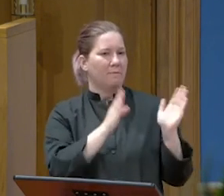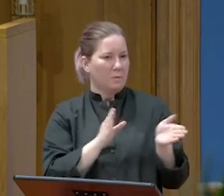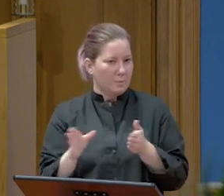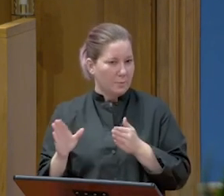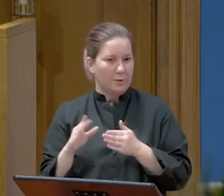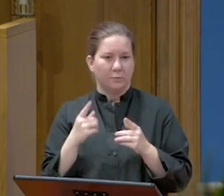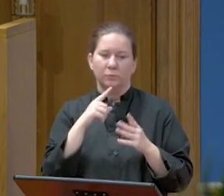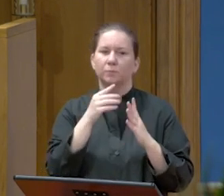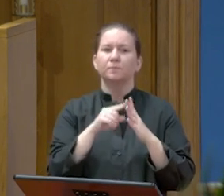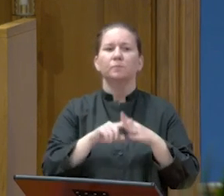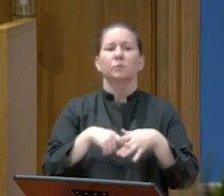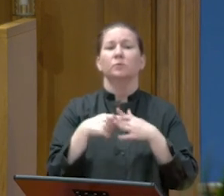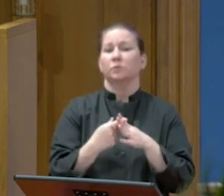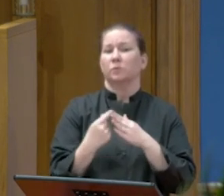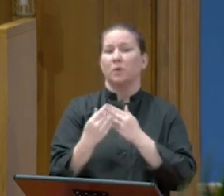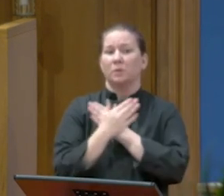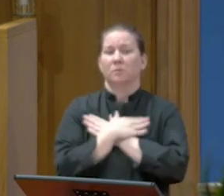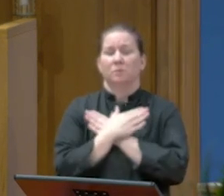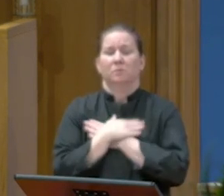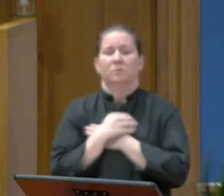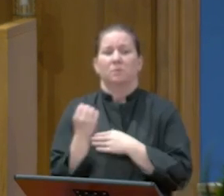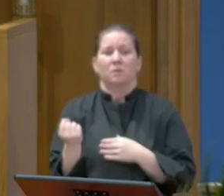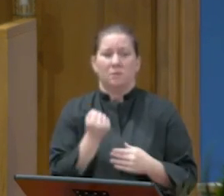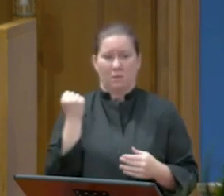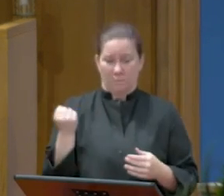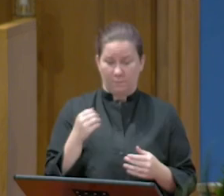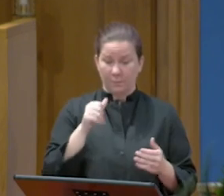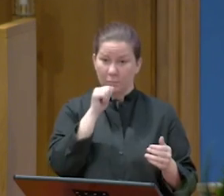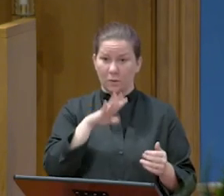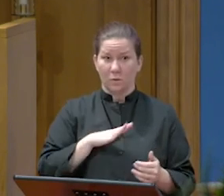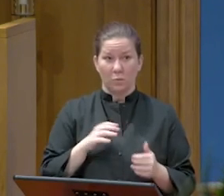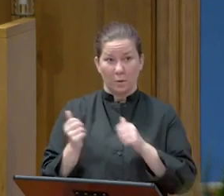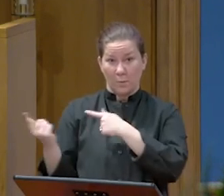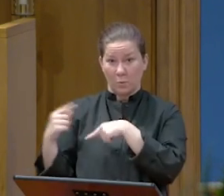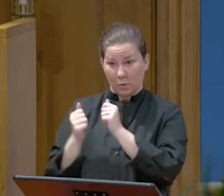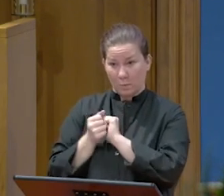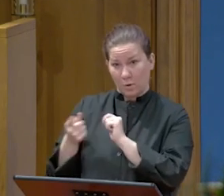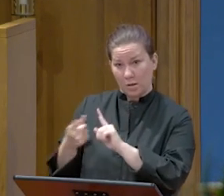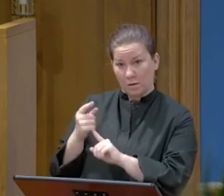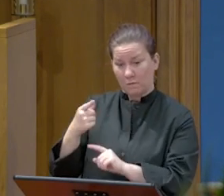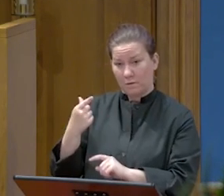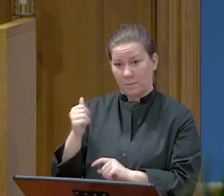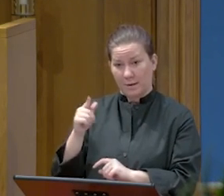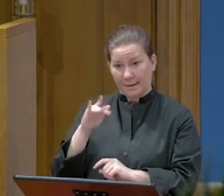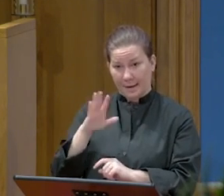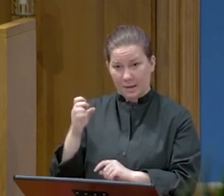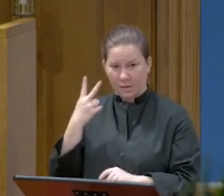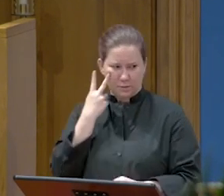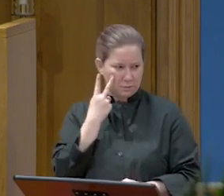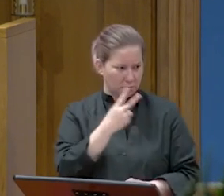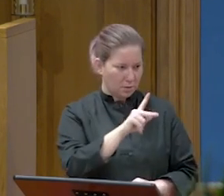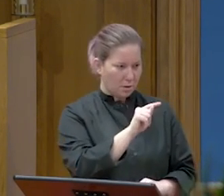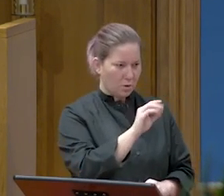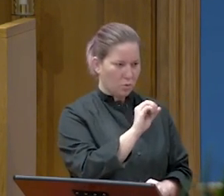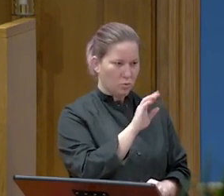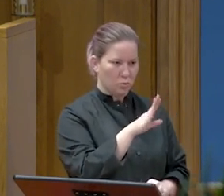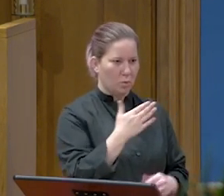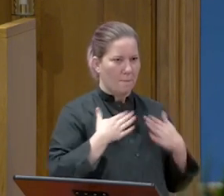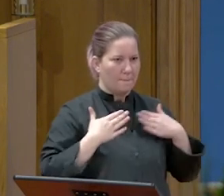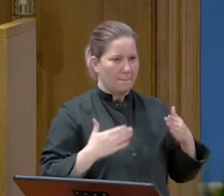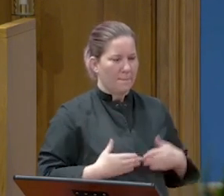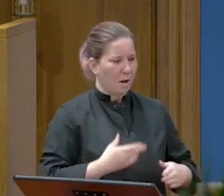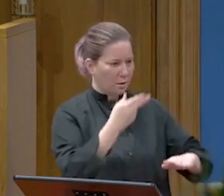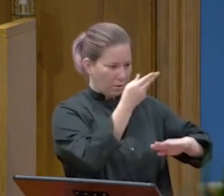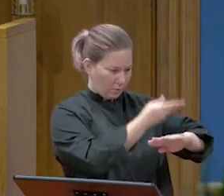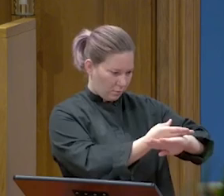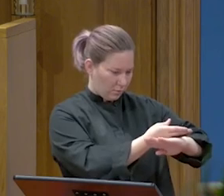beginning. The women who had come with him from Galilee followed and they saw the tomb and how his body was laid.